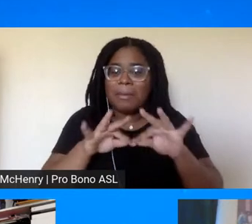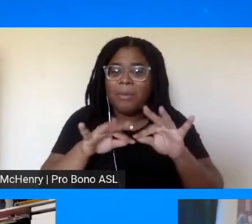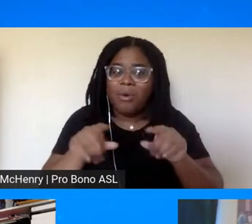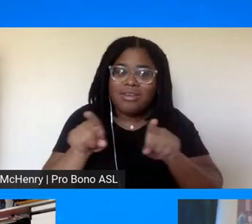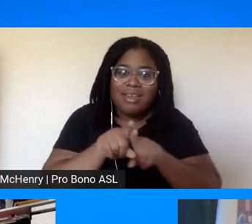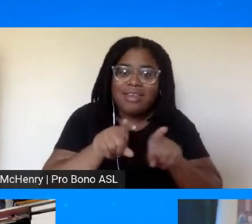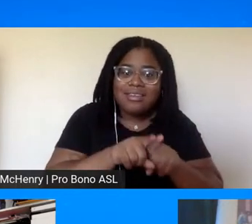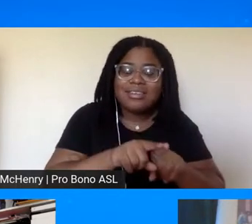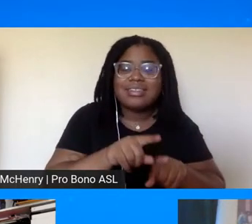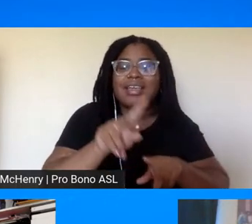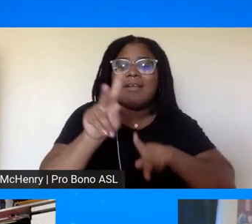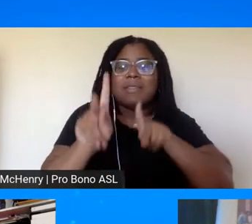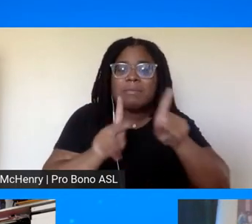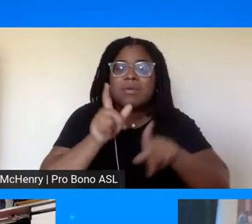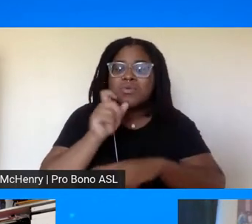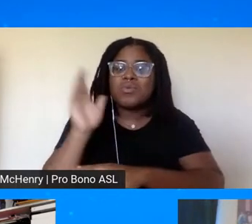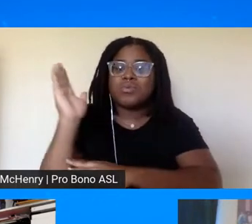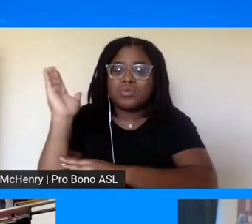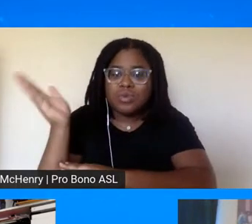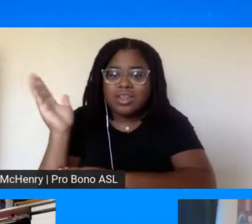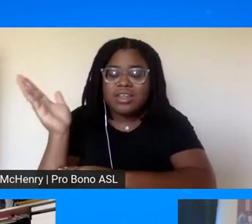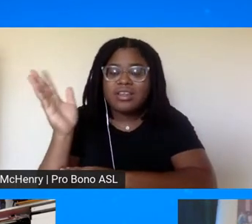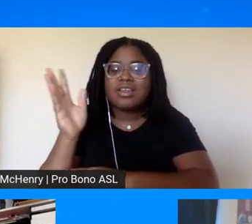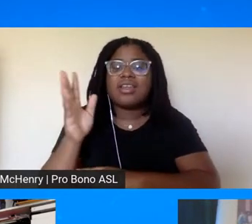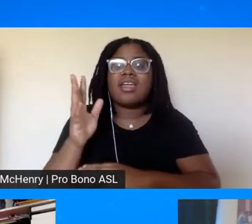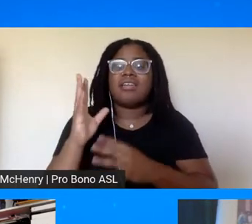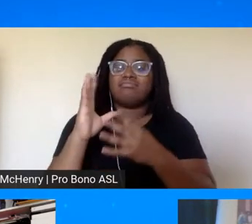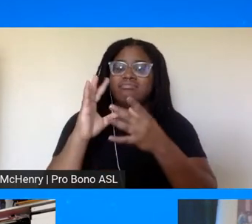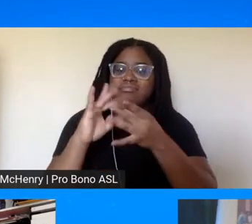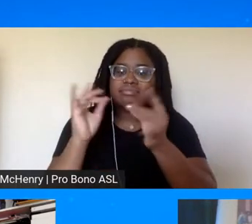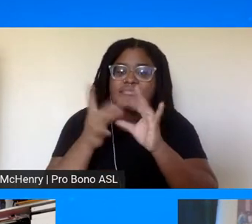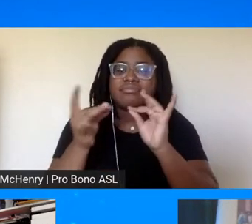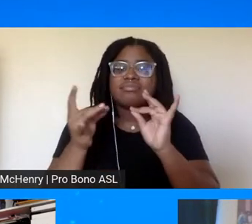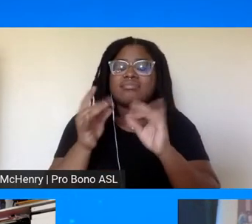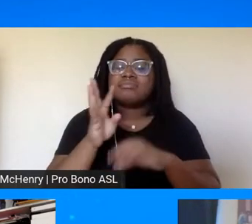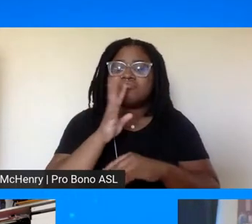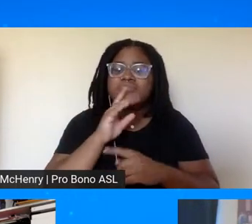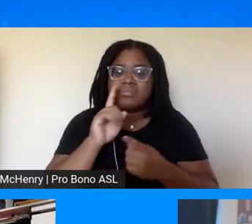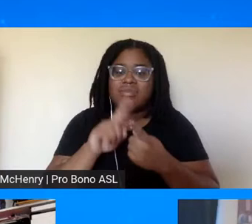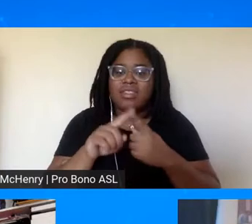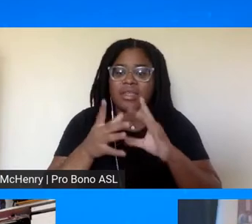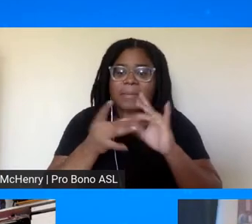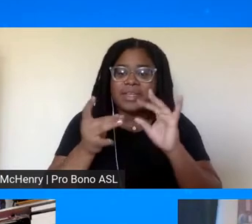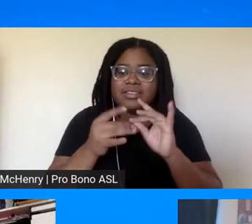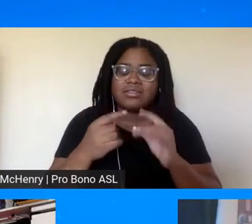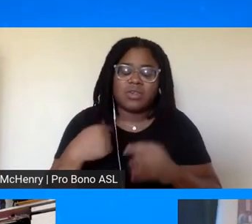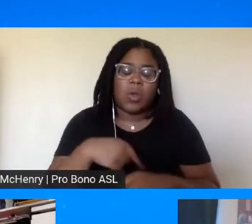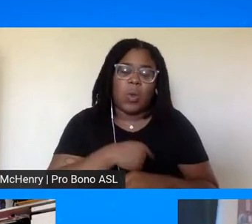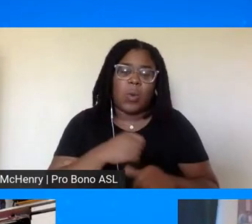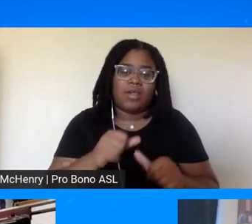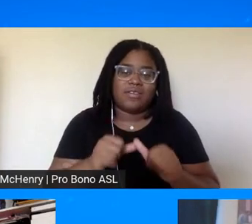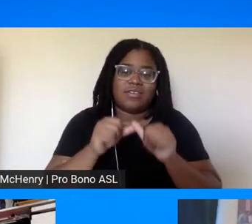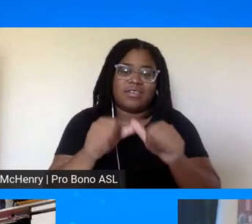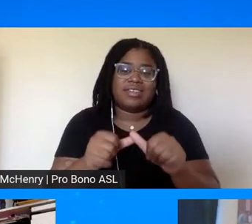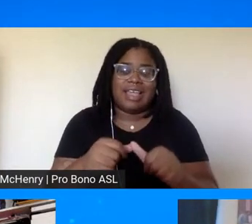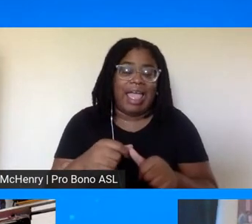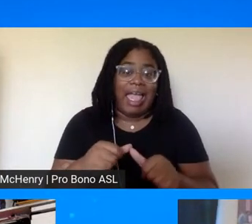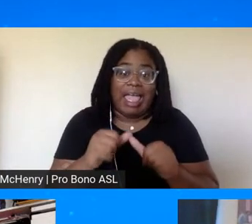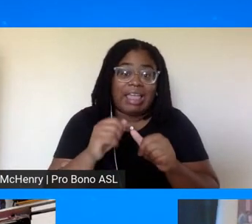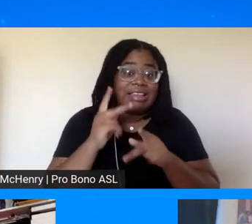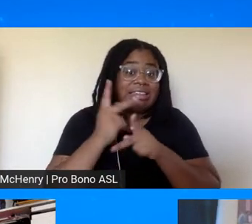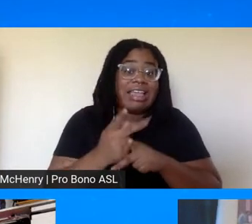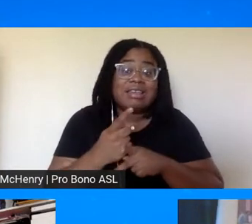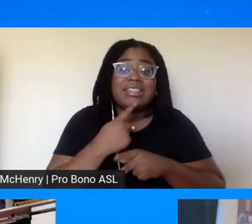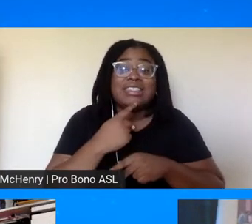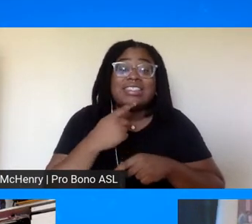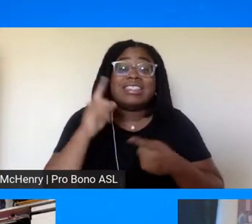who may articulate and speak the message. Um, and so we, I think going forward, I keep saying this because I, until